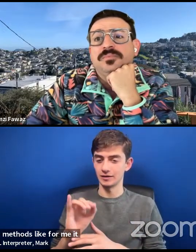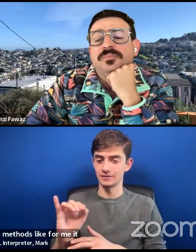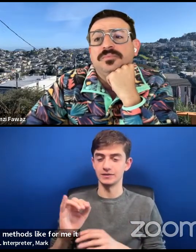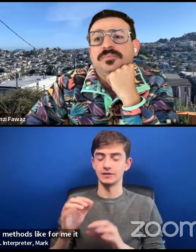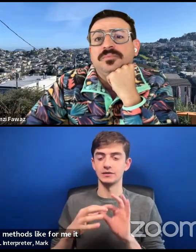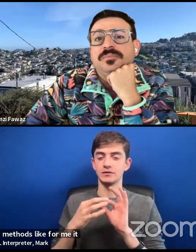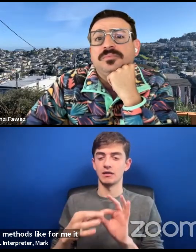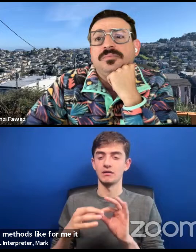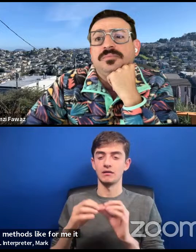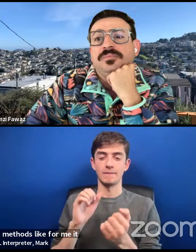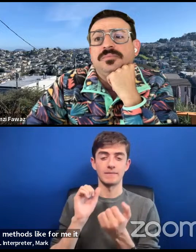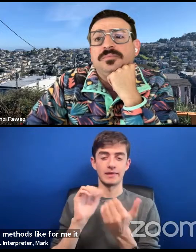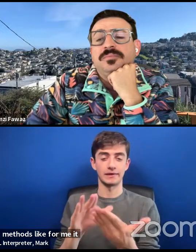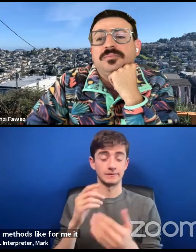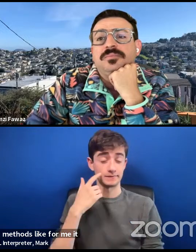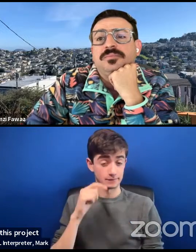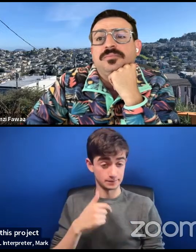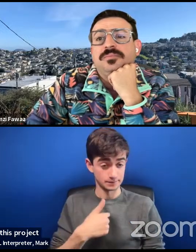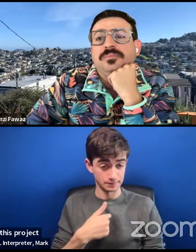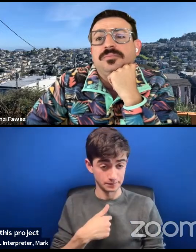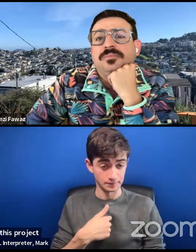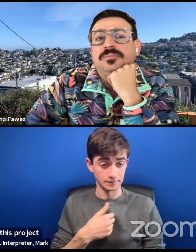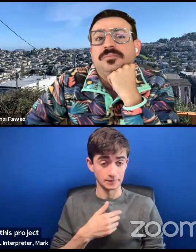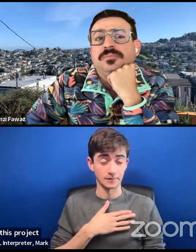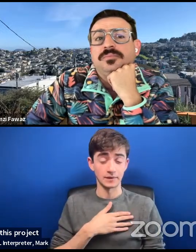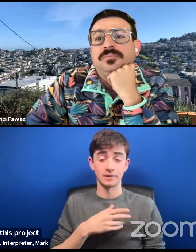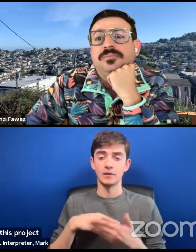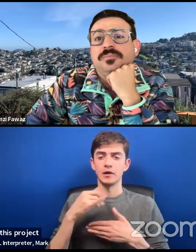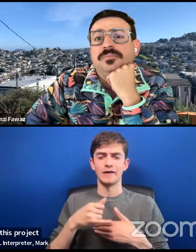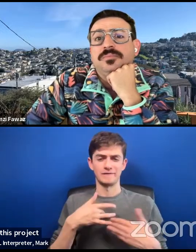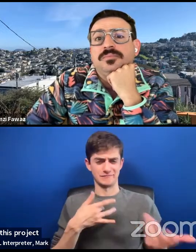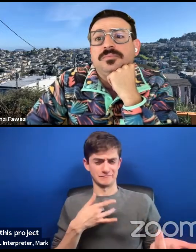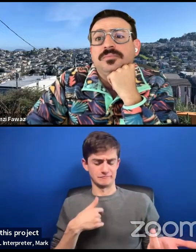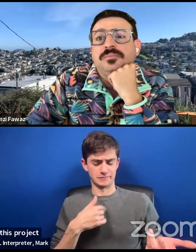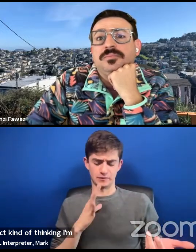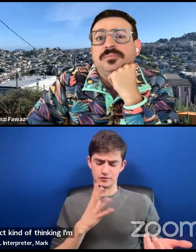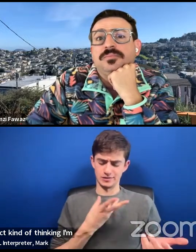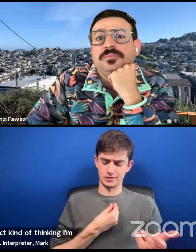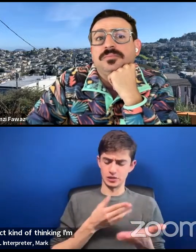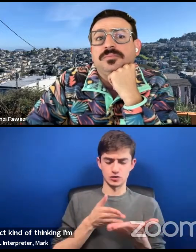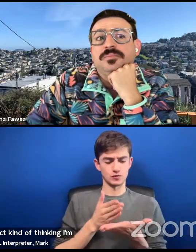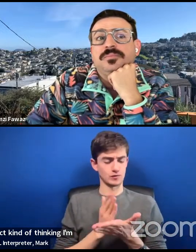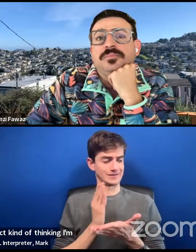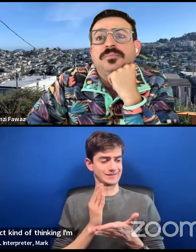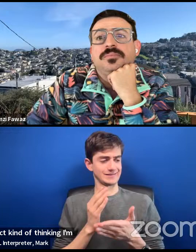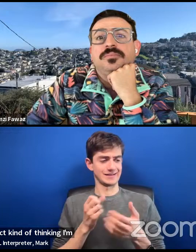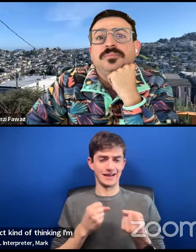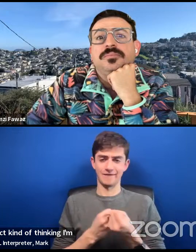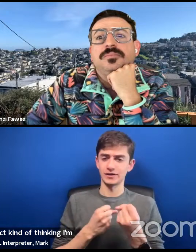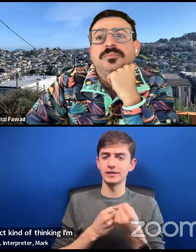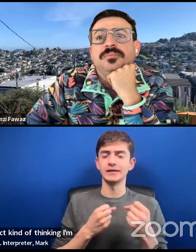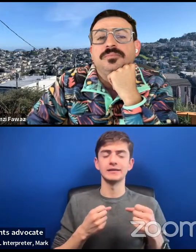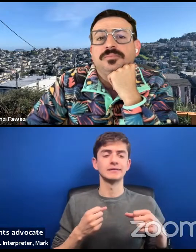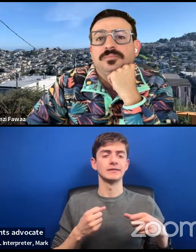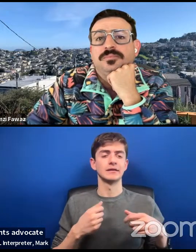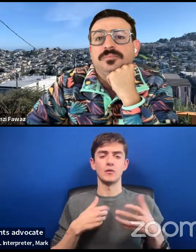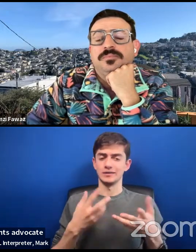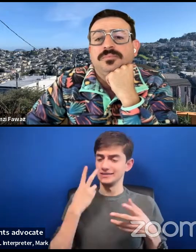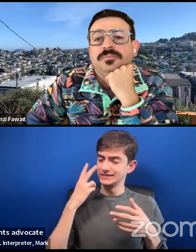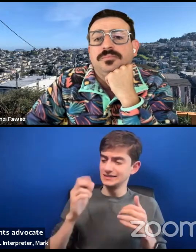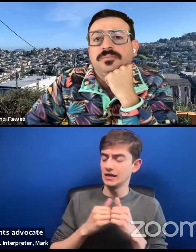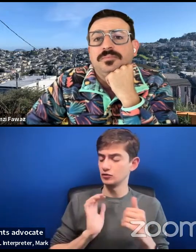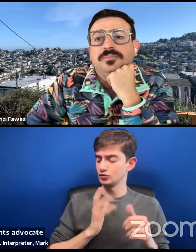went into this project kind of thinking I'm a transgender rights advocate. I also have a scholarly job, but I'm going to look at how transgender people are harmed.